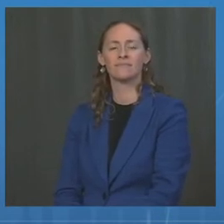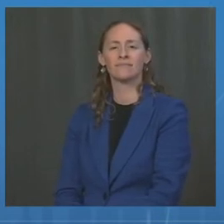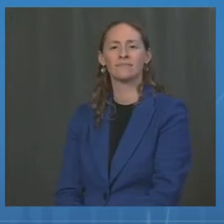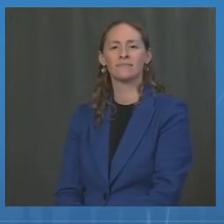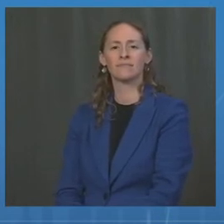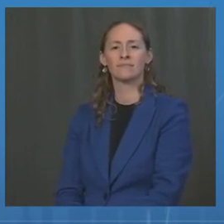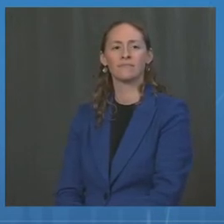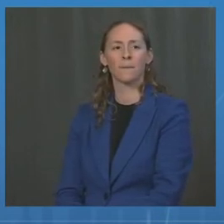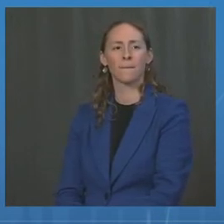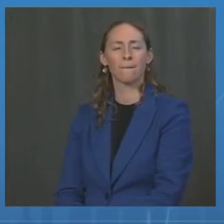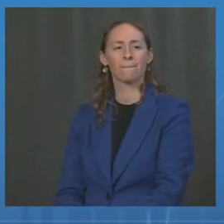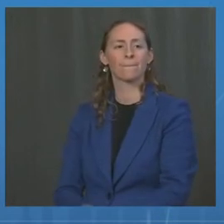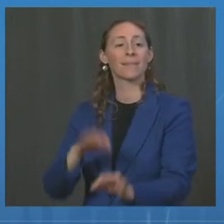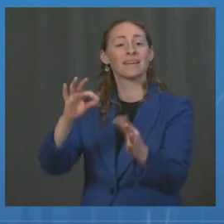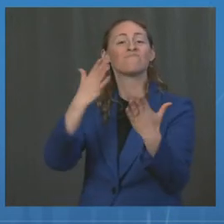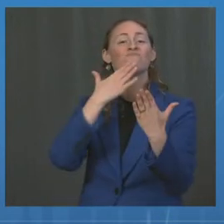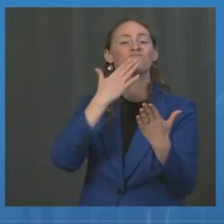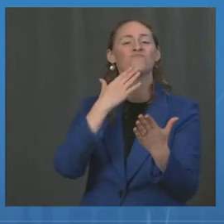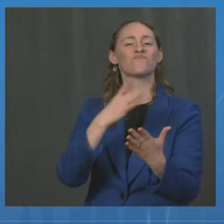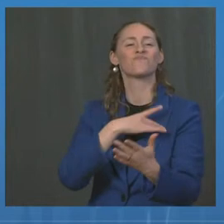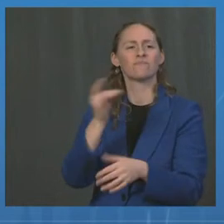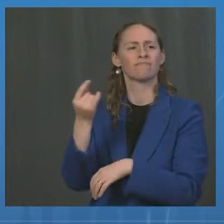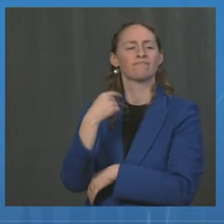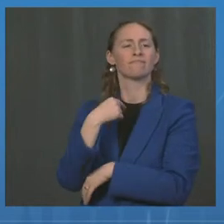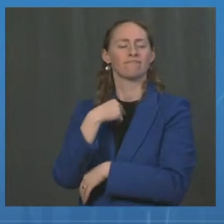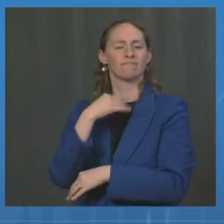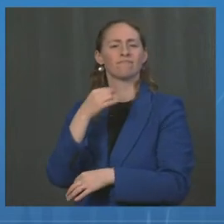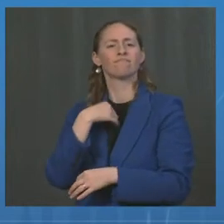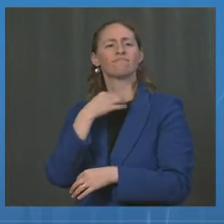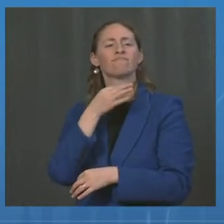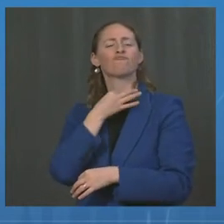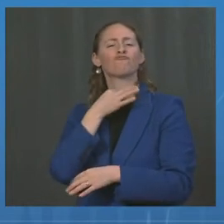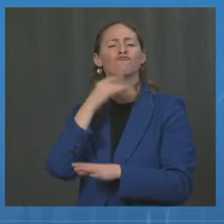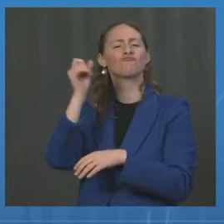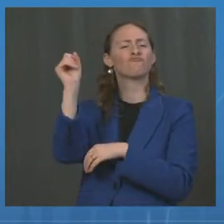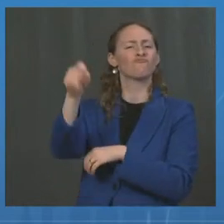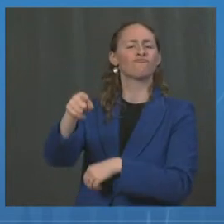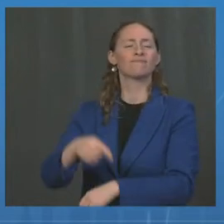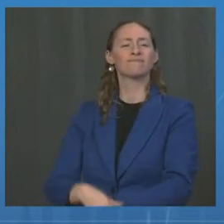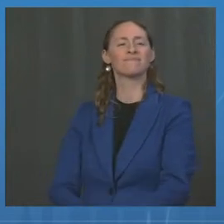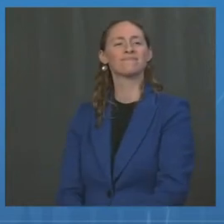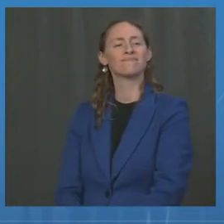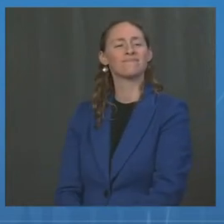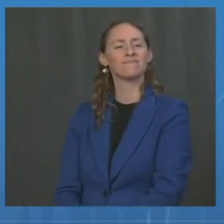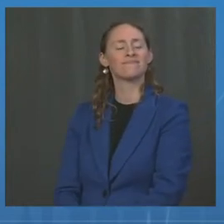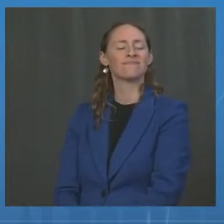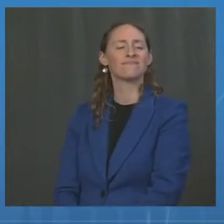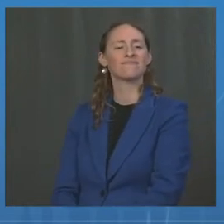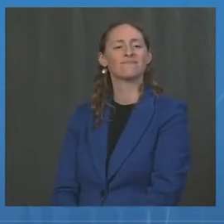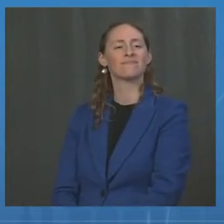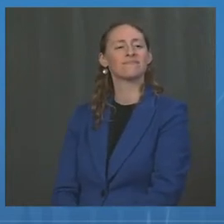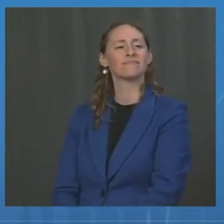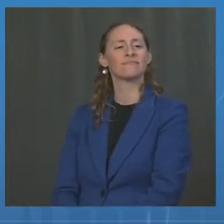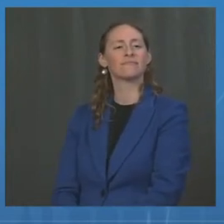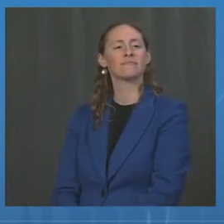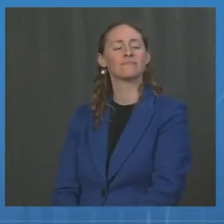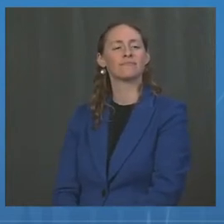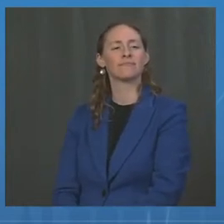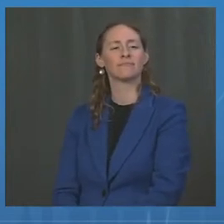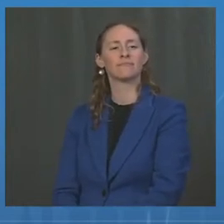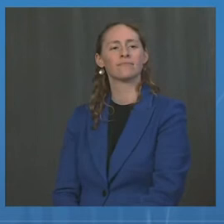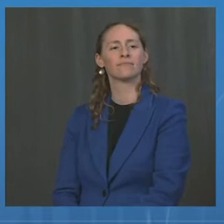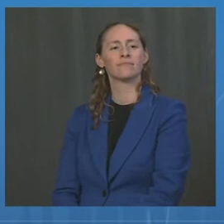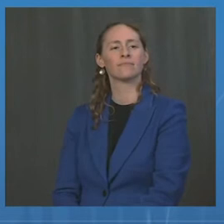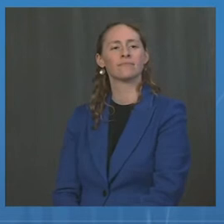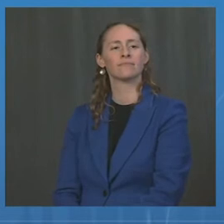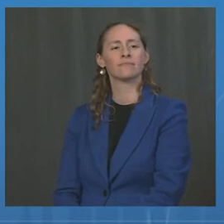Hi, thanks so much for taking the question. So I wanted to ask about the new variant of concern